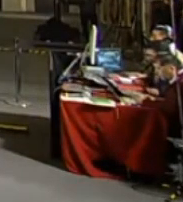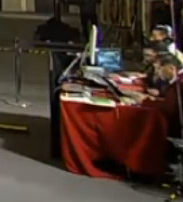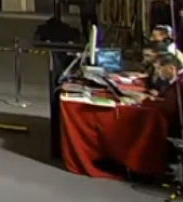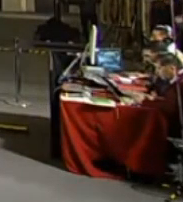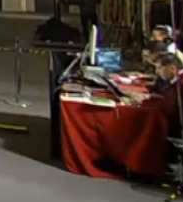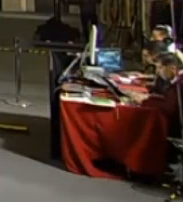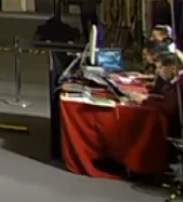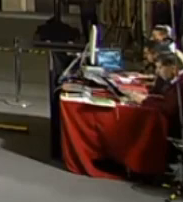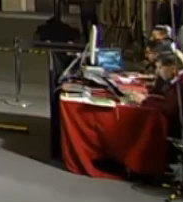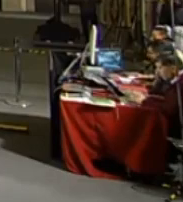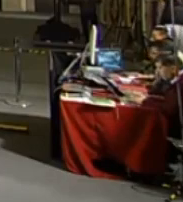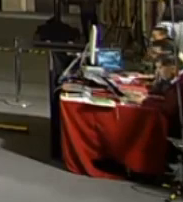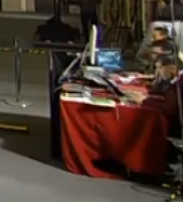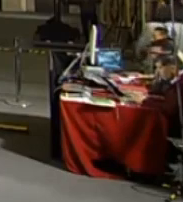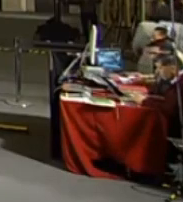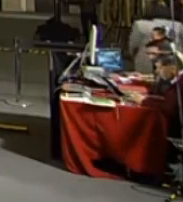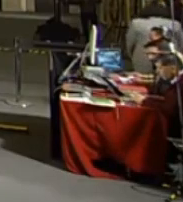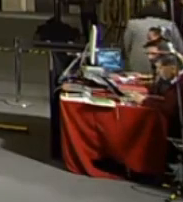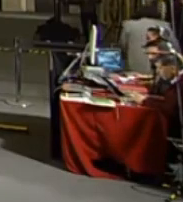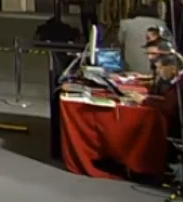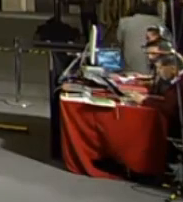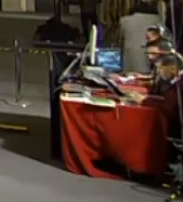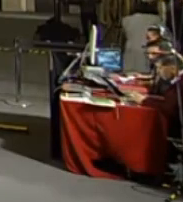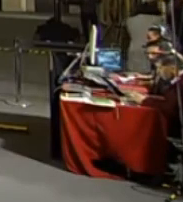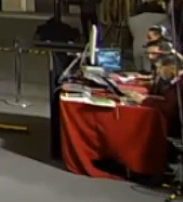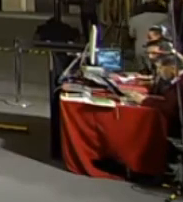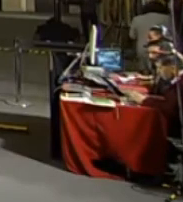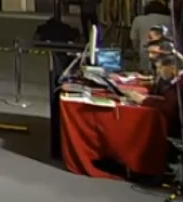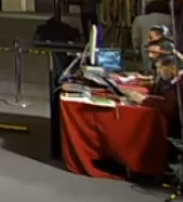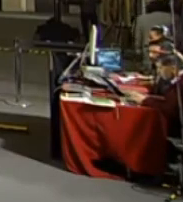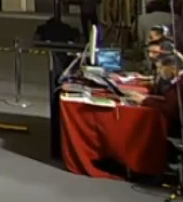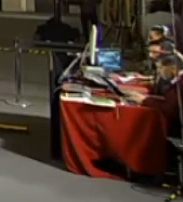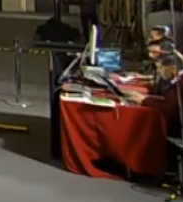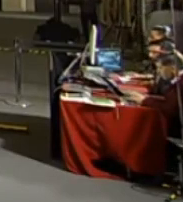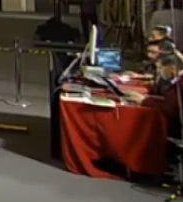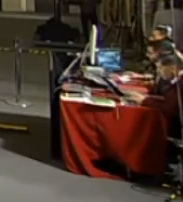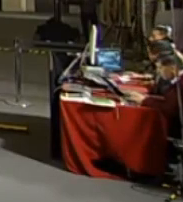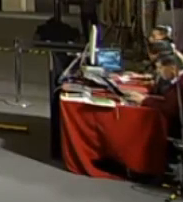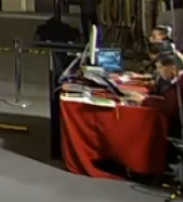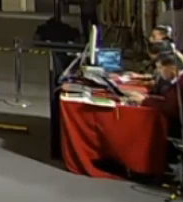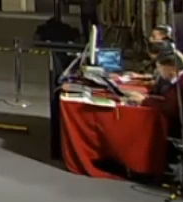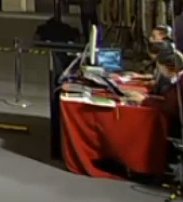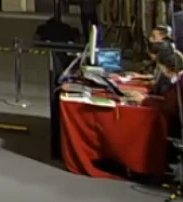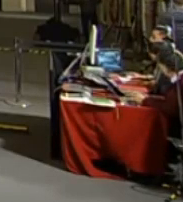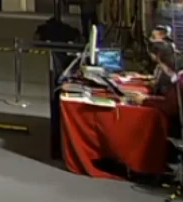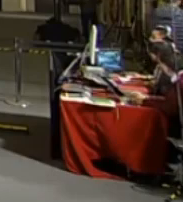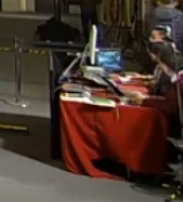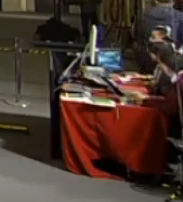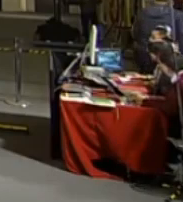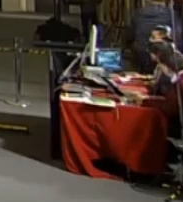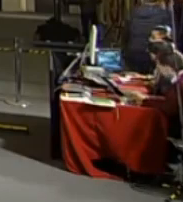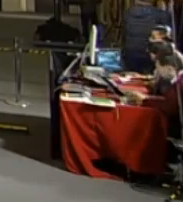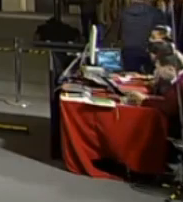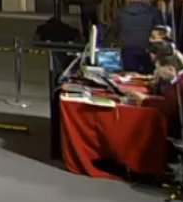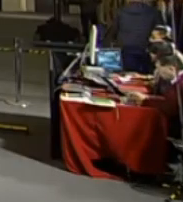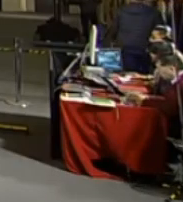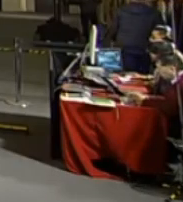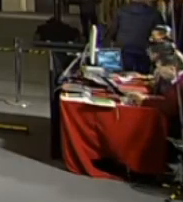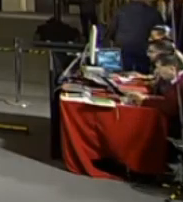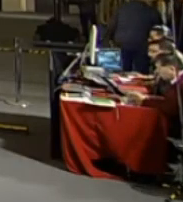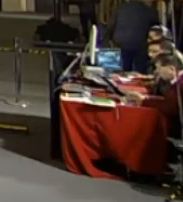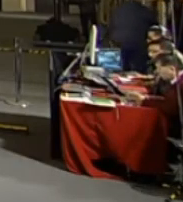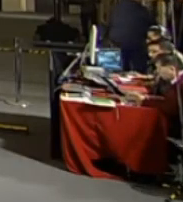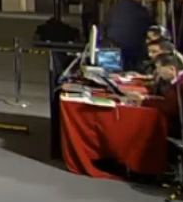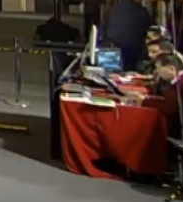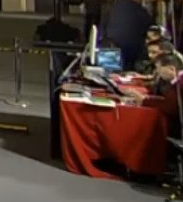they're inviting you to participate in this